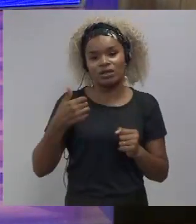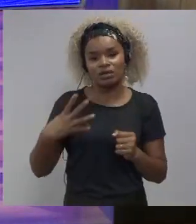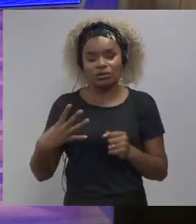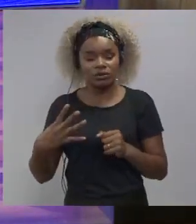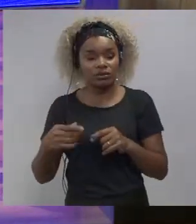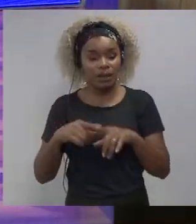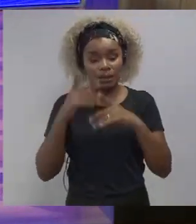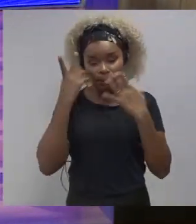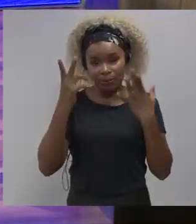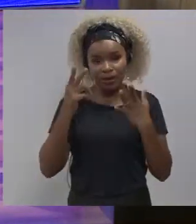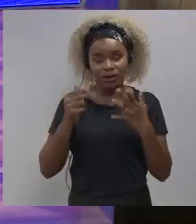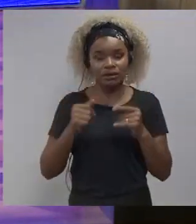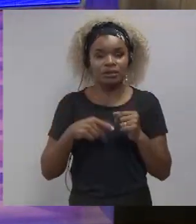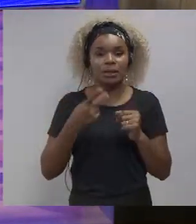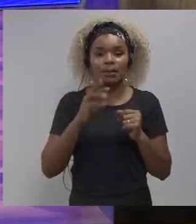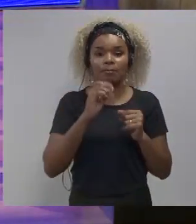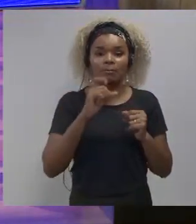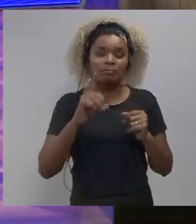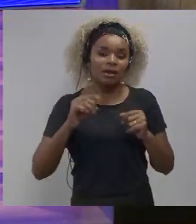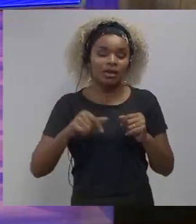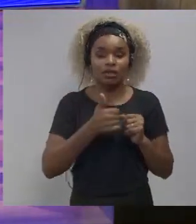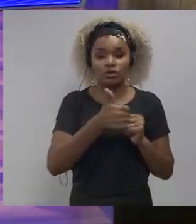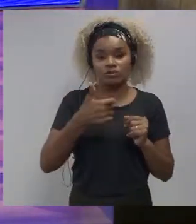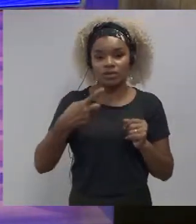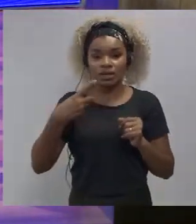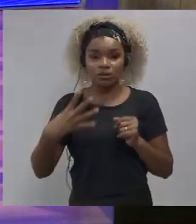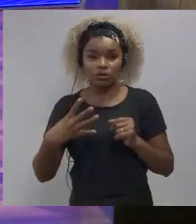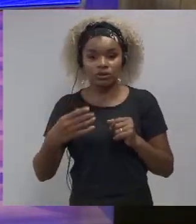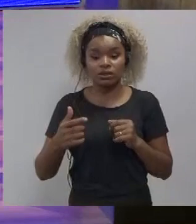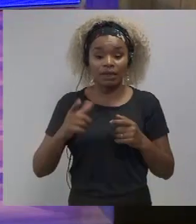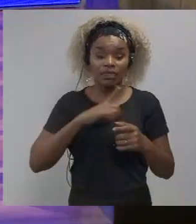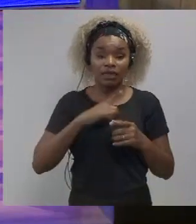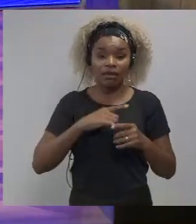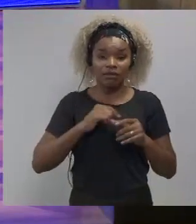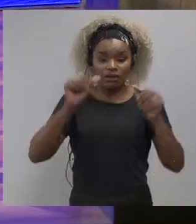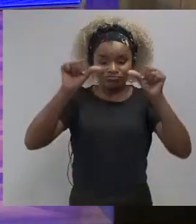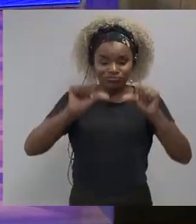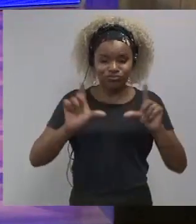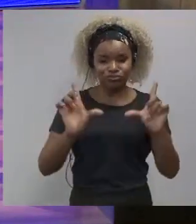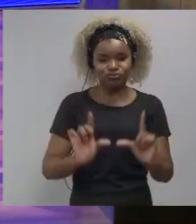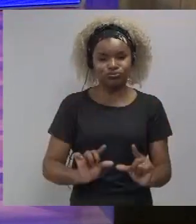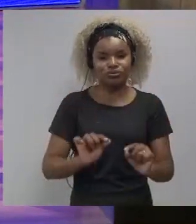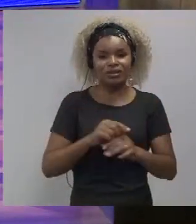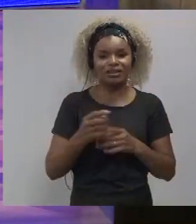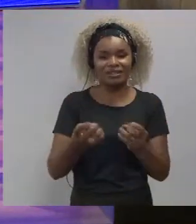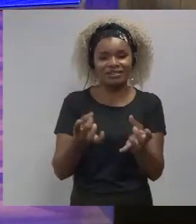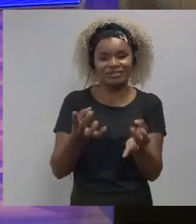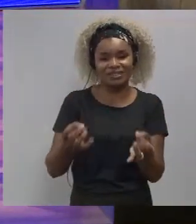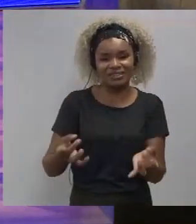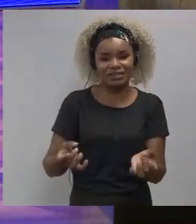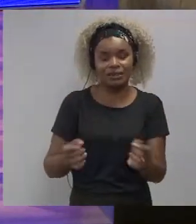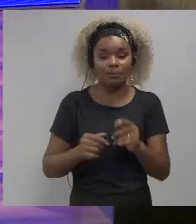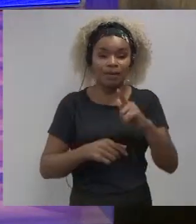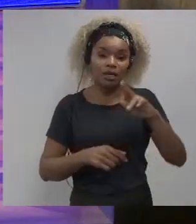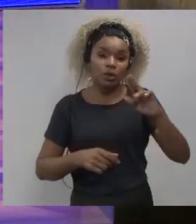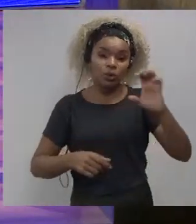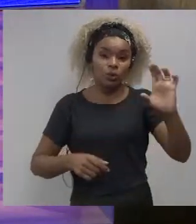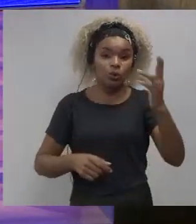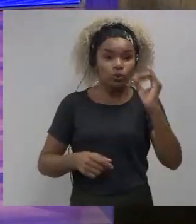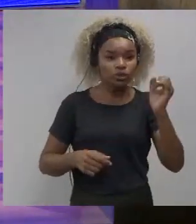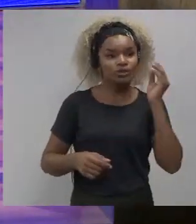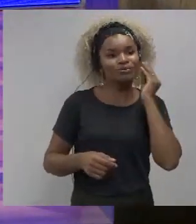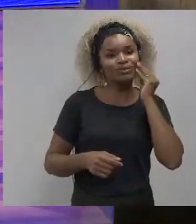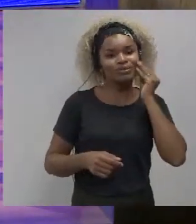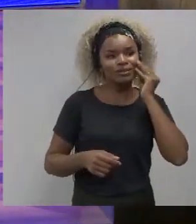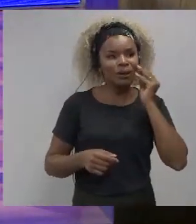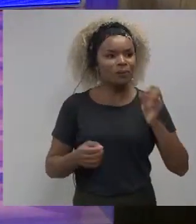experienced a decline in sales whereas Gucci experienced an increase and the key reason they